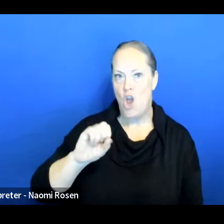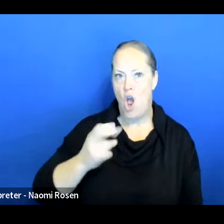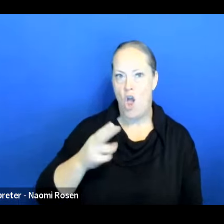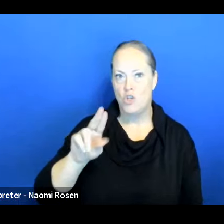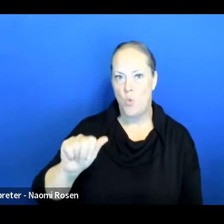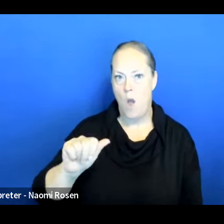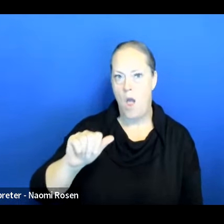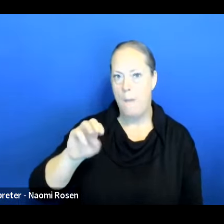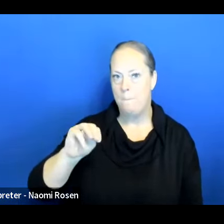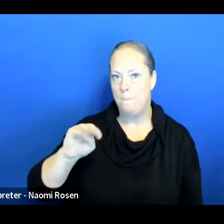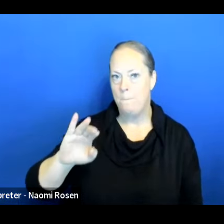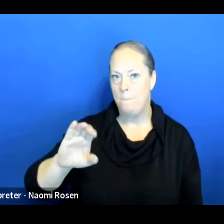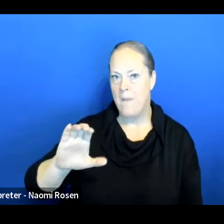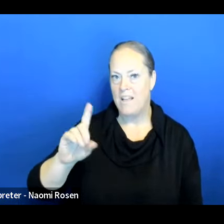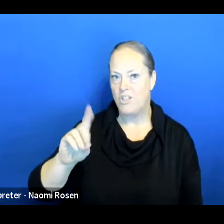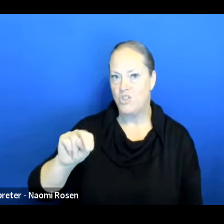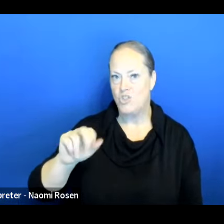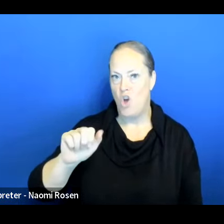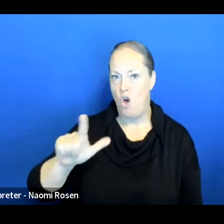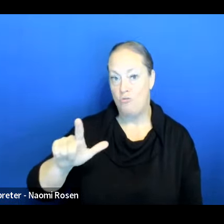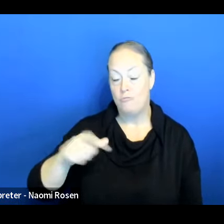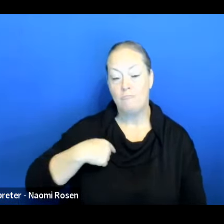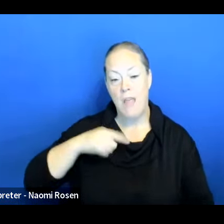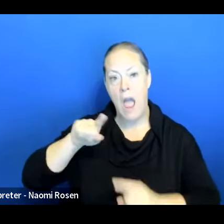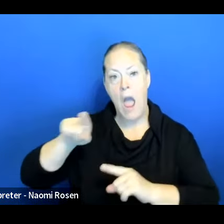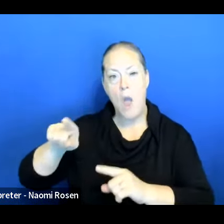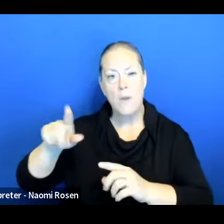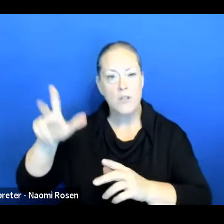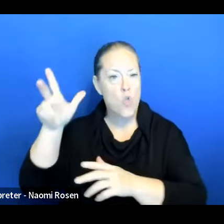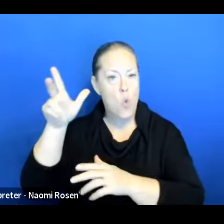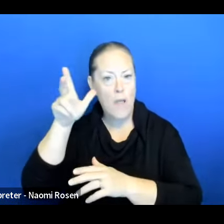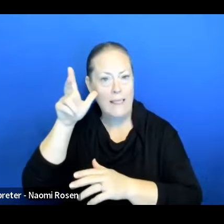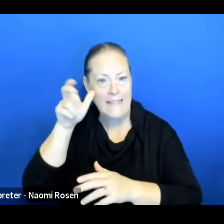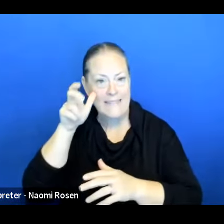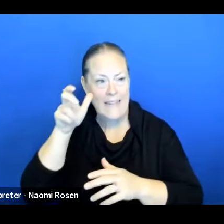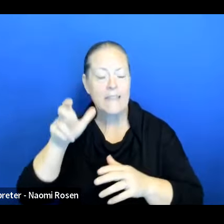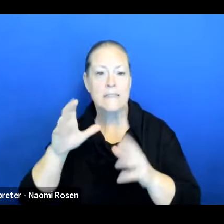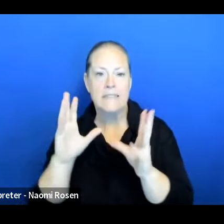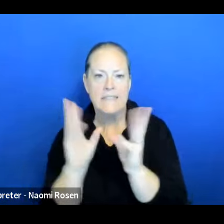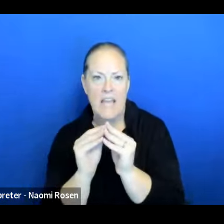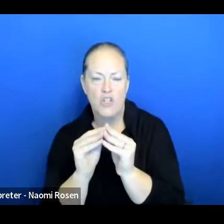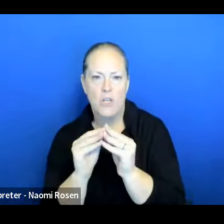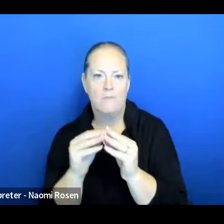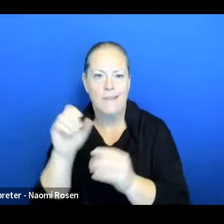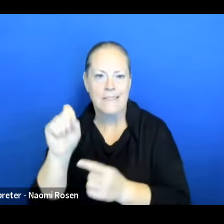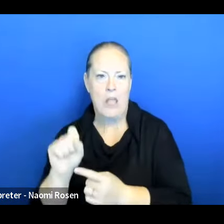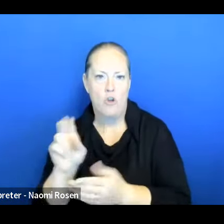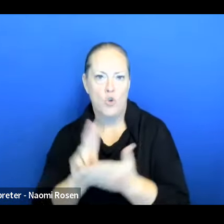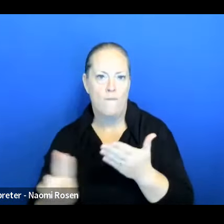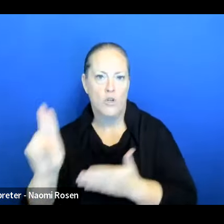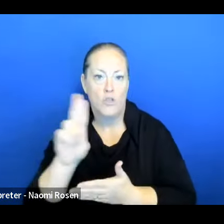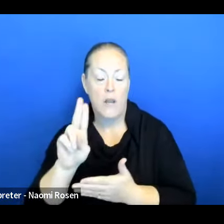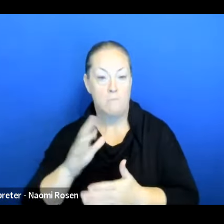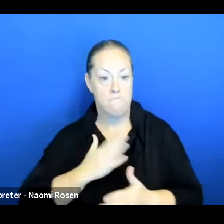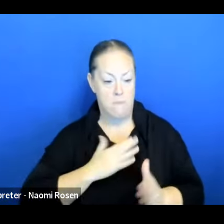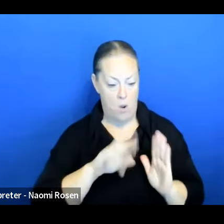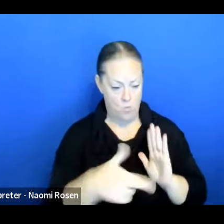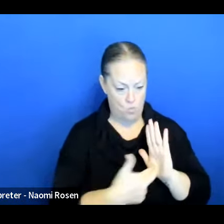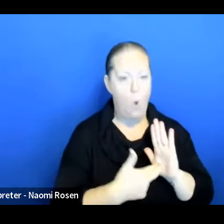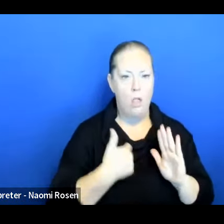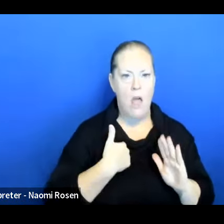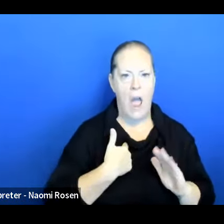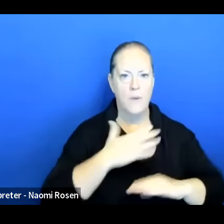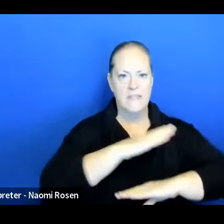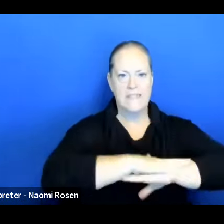the listening session at the Great Southern University. My role in that listening session was, in addition to being a table